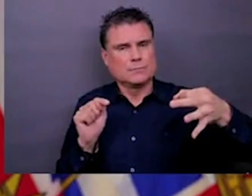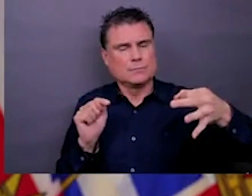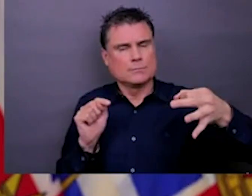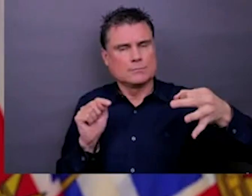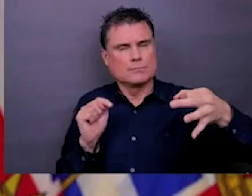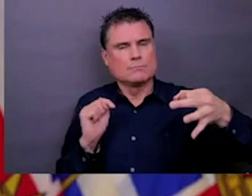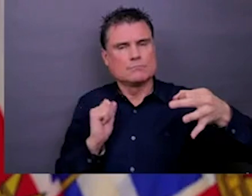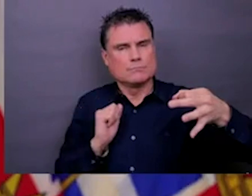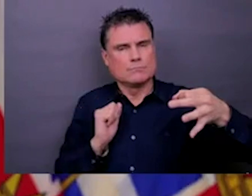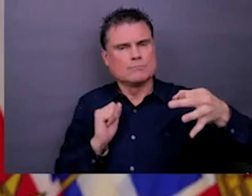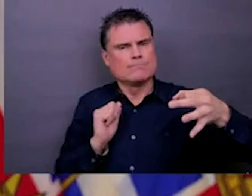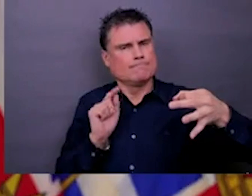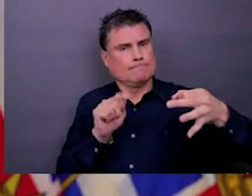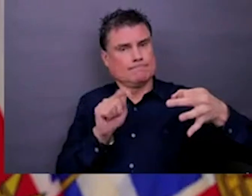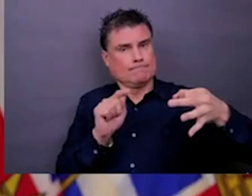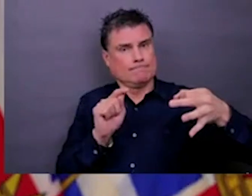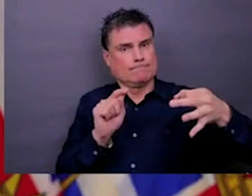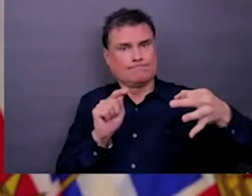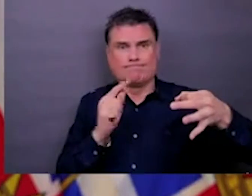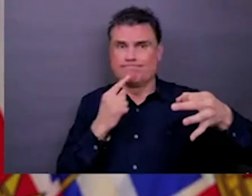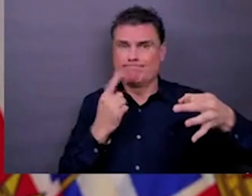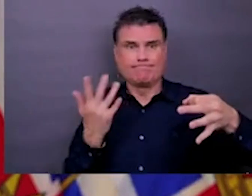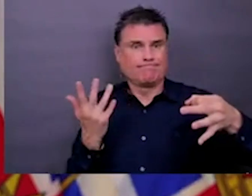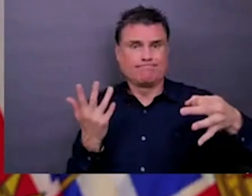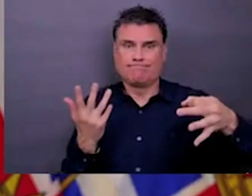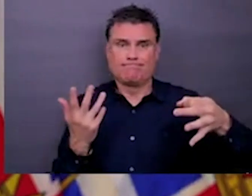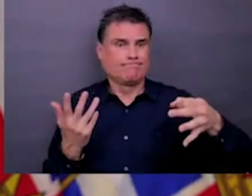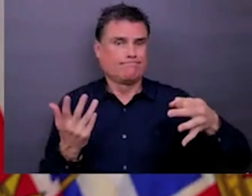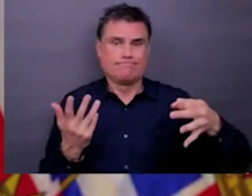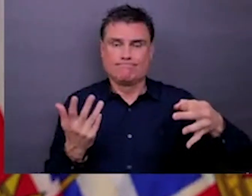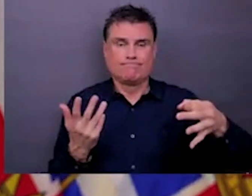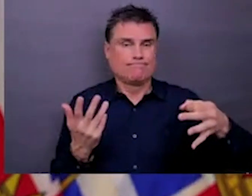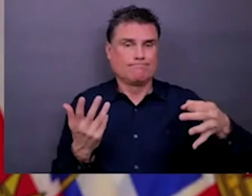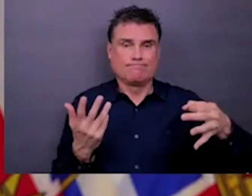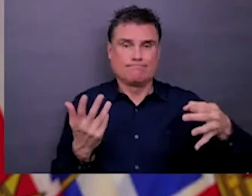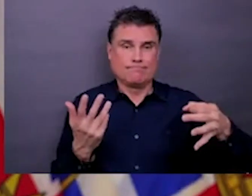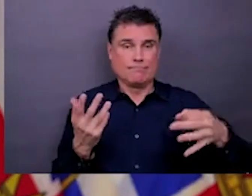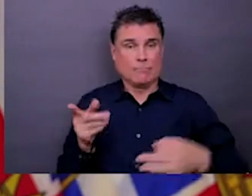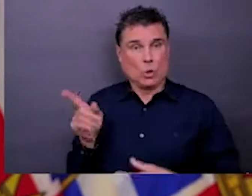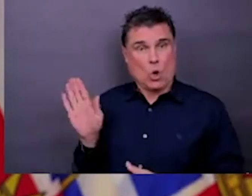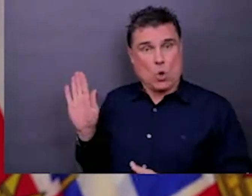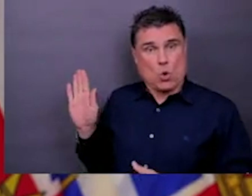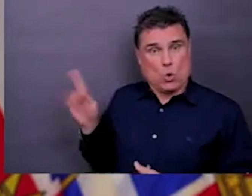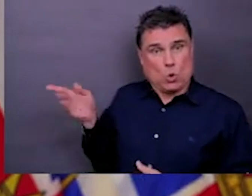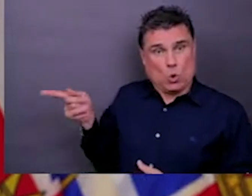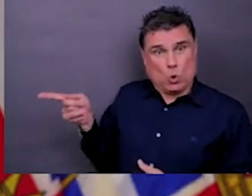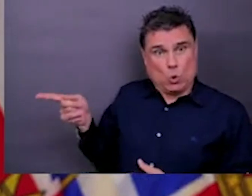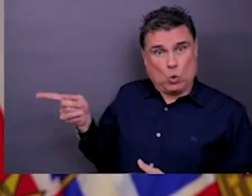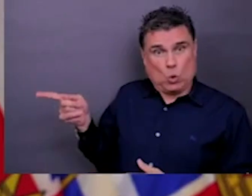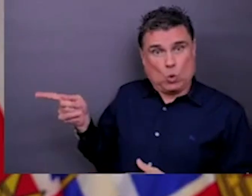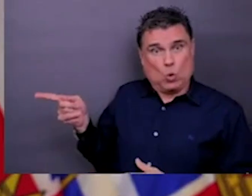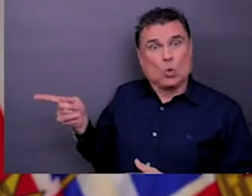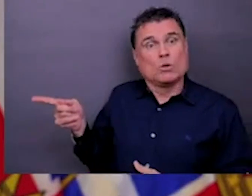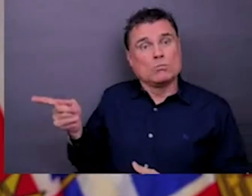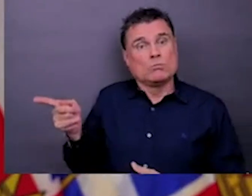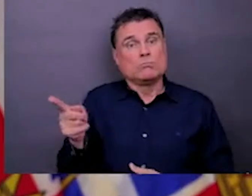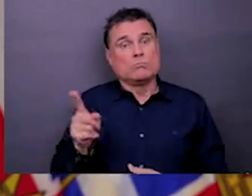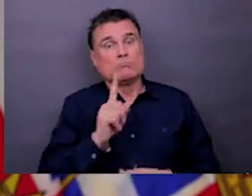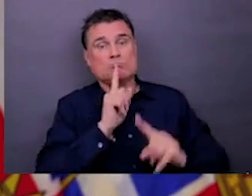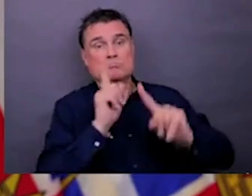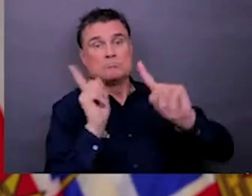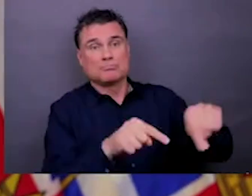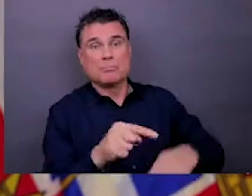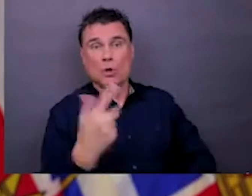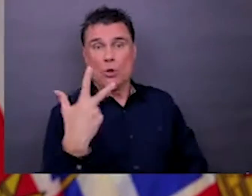asking for an injunction regarding those church gatherings. I'm wondering, are you planning to amend your order so that police can arrest